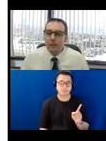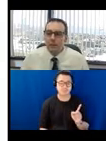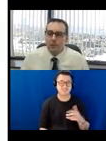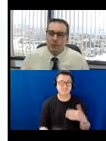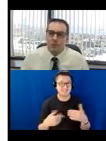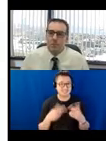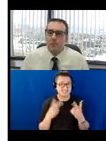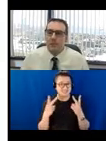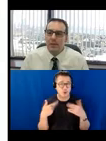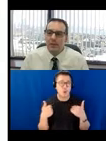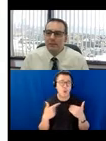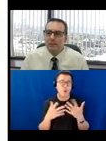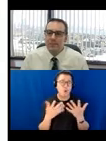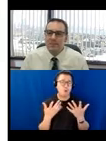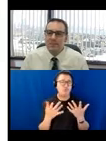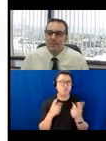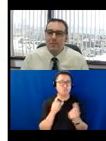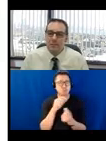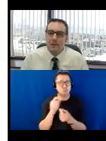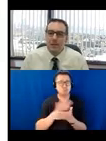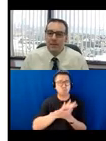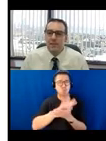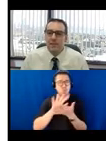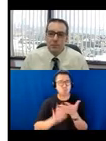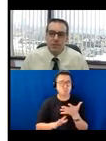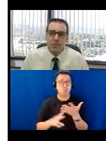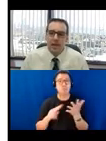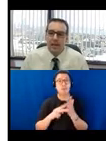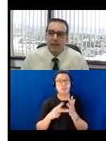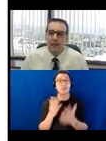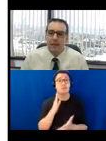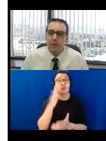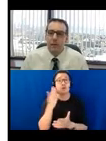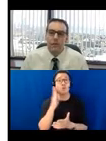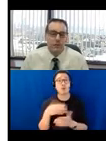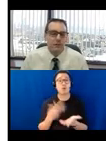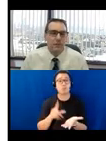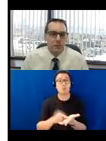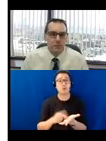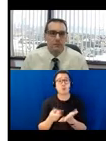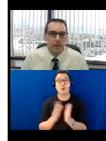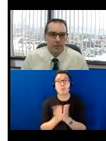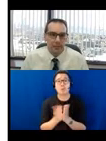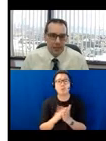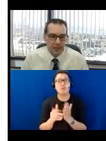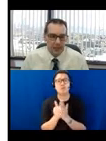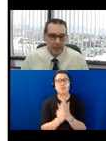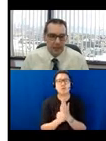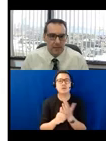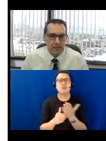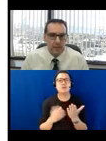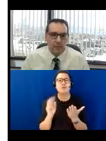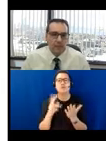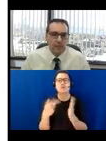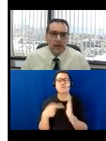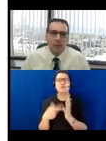be a handbook or searchable compendium for restaurants and municipalities to use as a guide or user-friendly checklist.